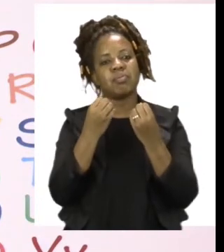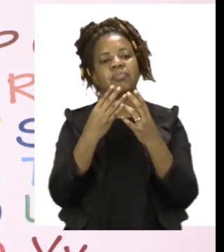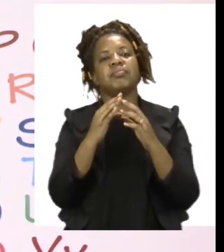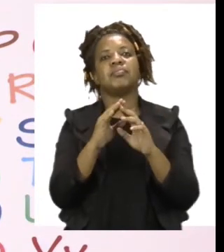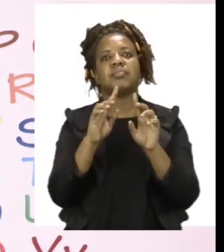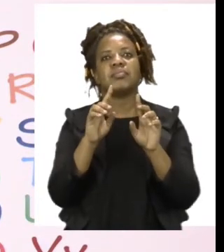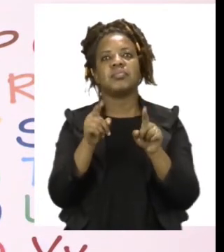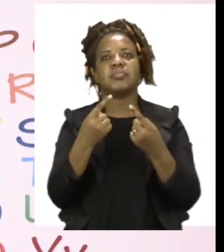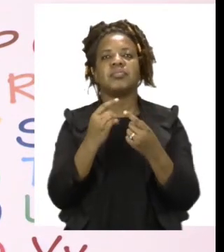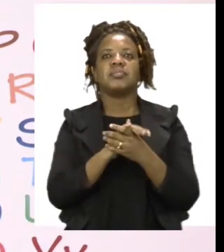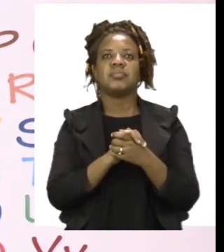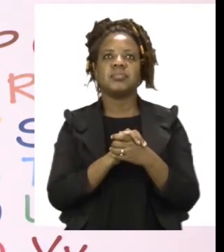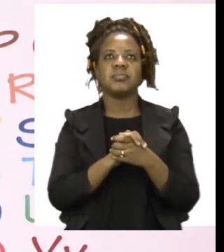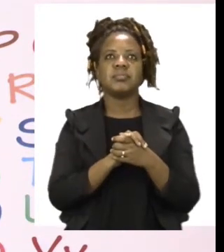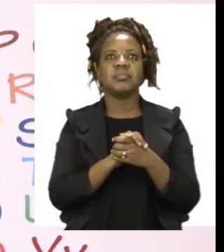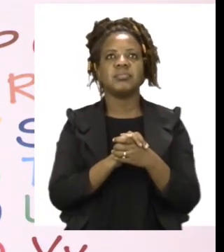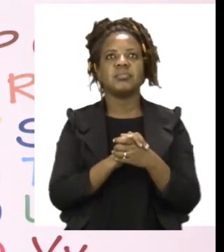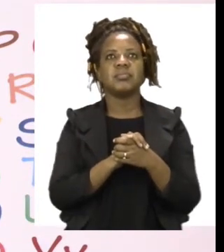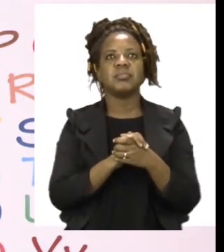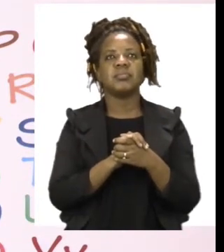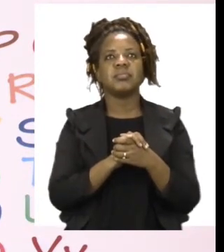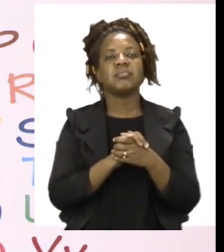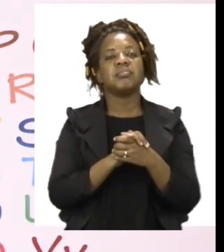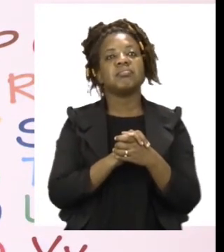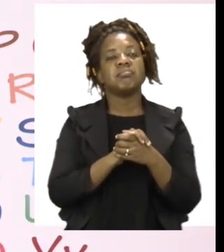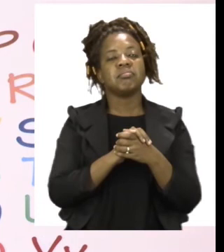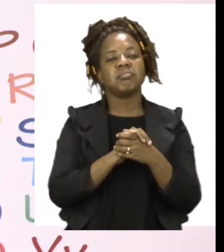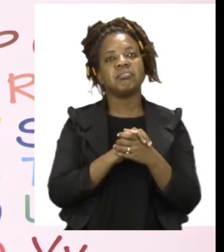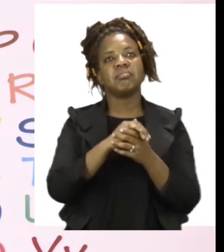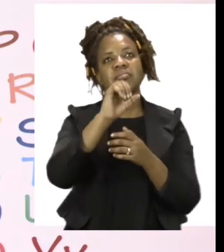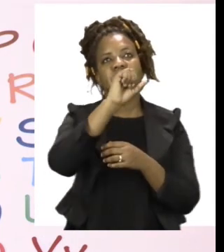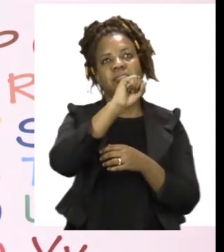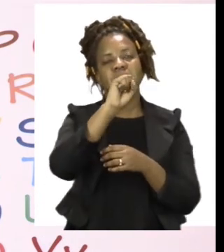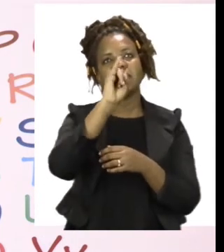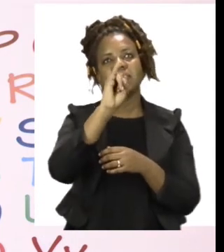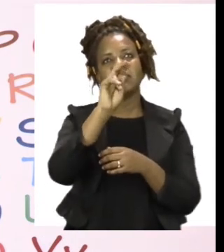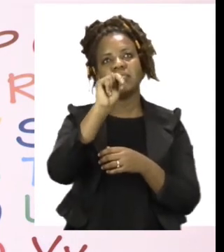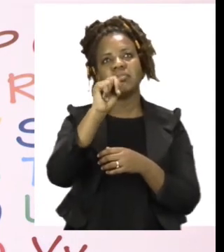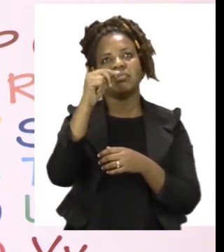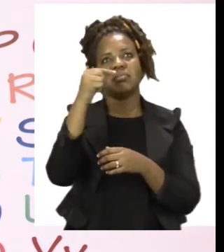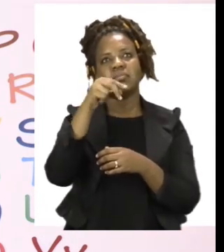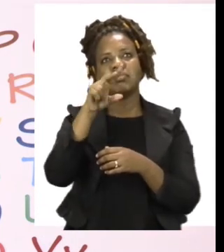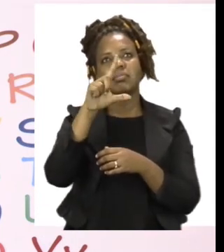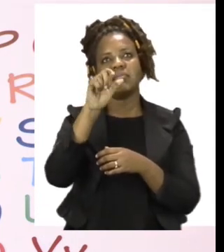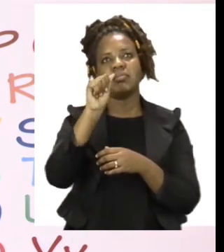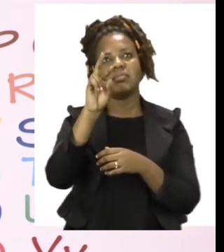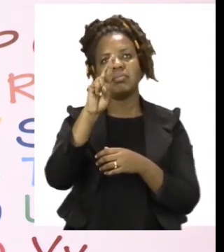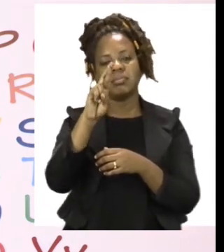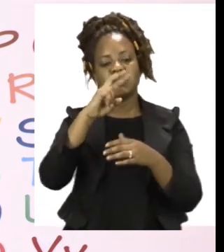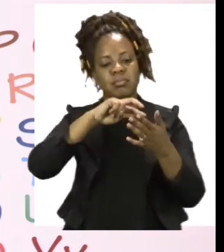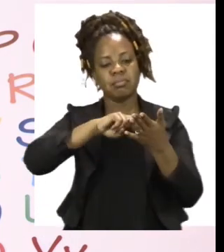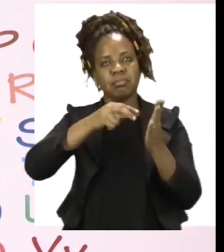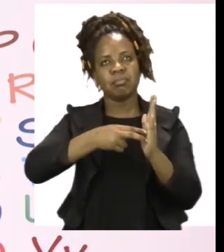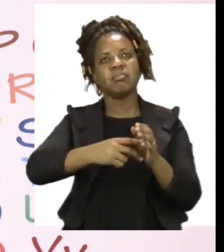notice at the board on the top, I have said singular means one. So when something